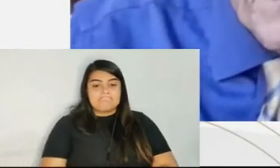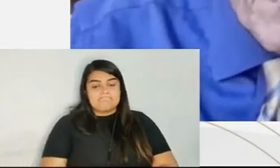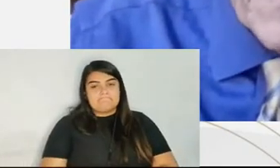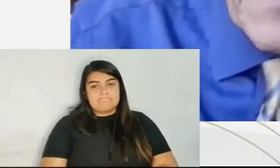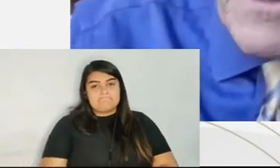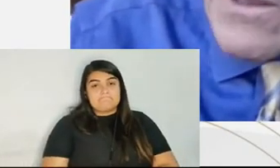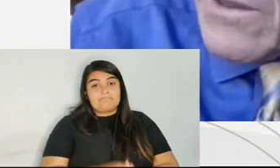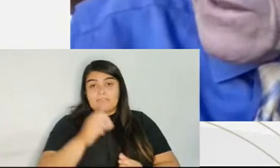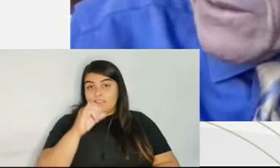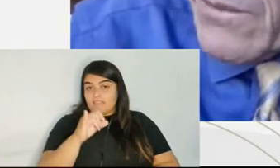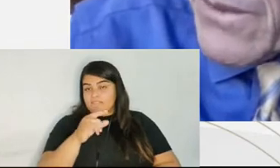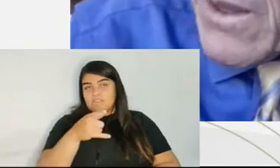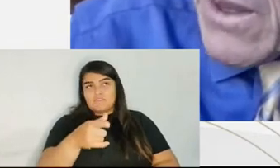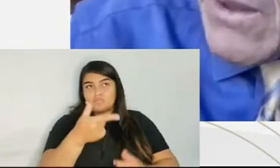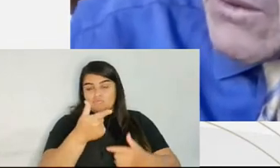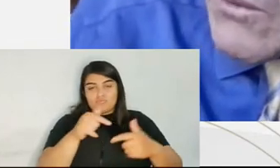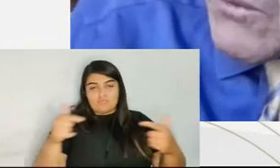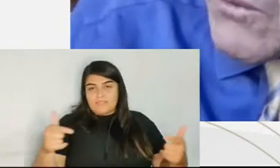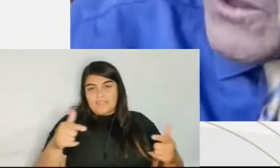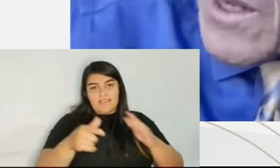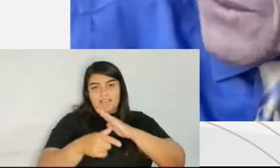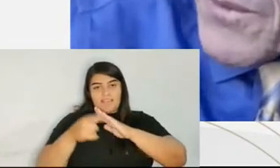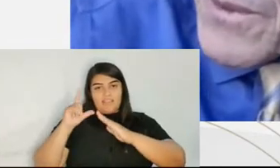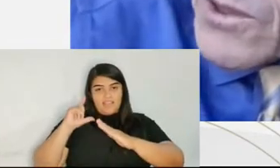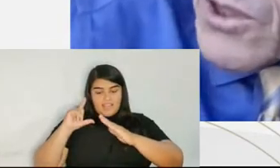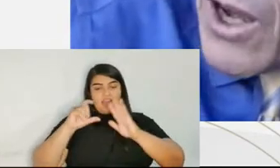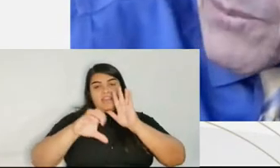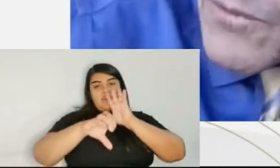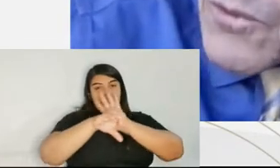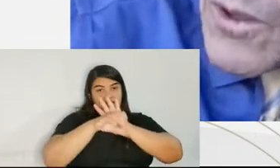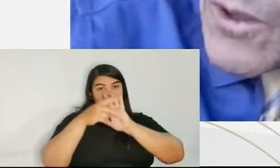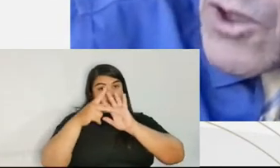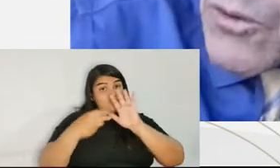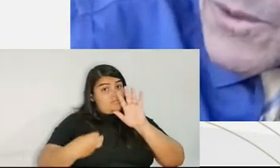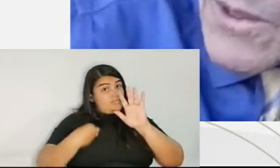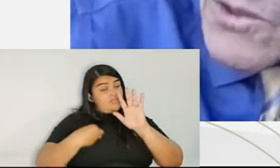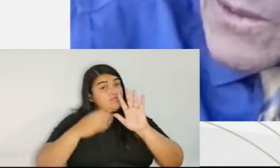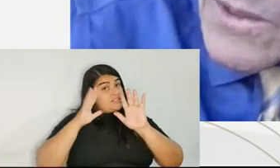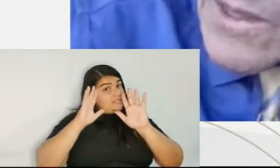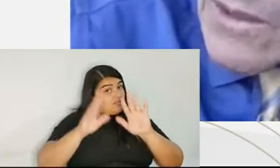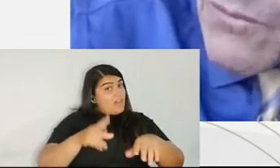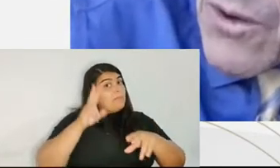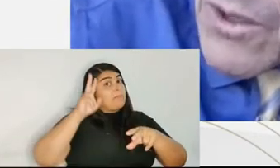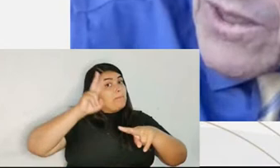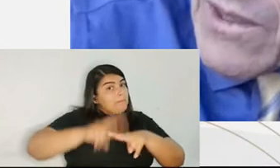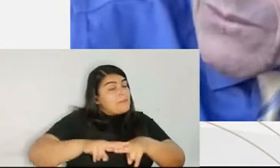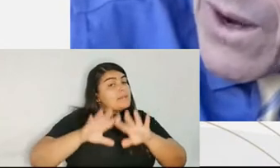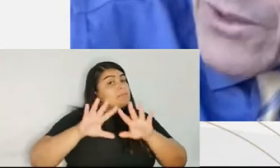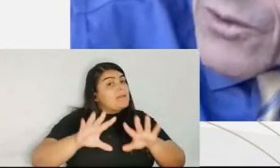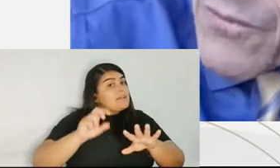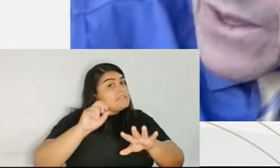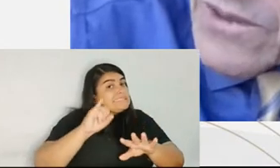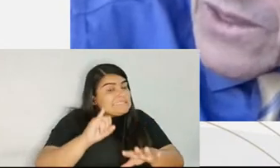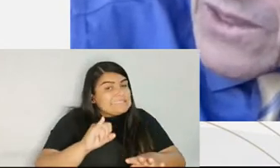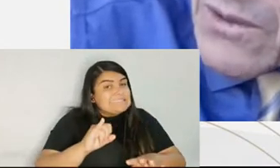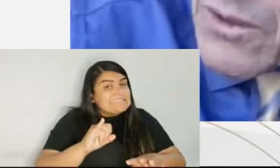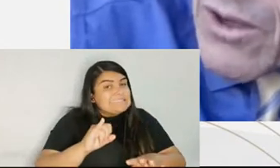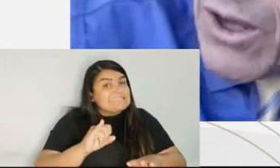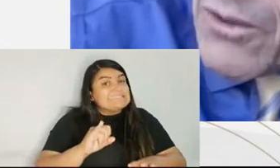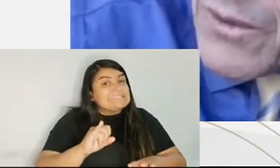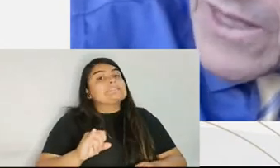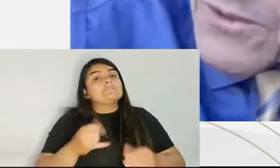to life in prison. Whereas up at the top, if you have no criminal history, and this is a very minor offense,